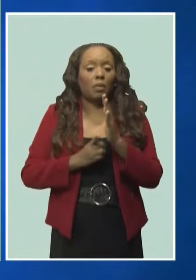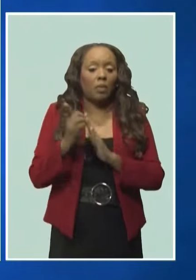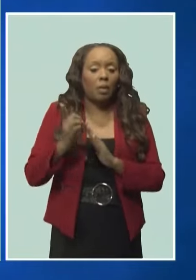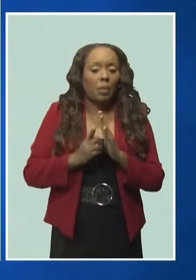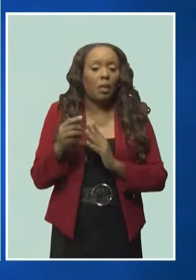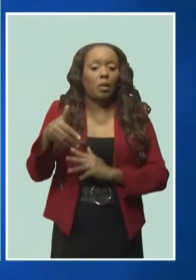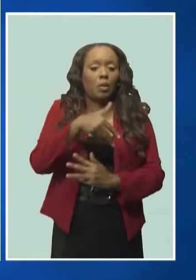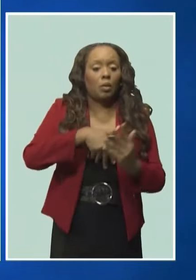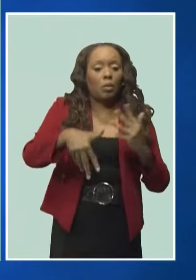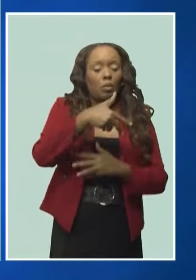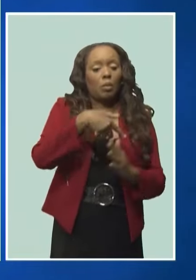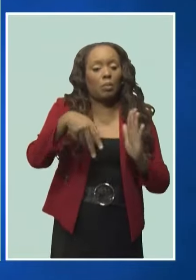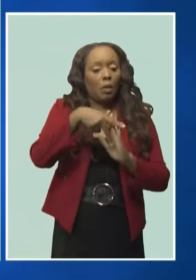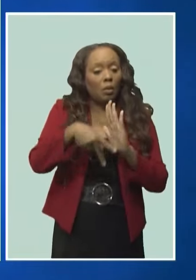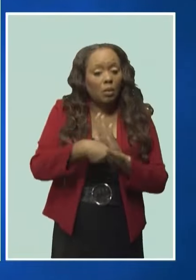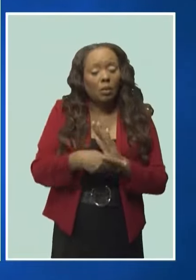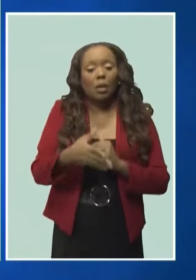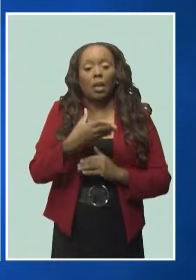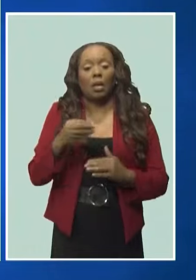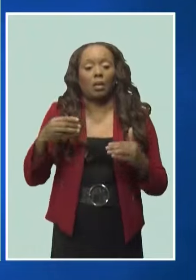social policy and youth.